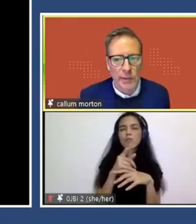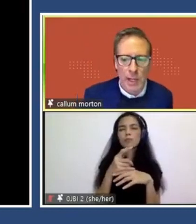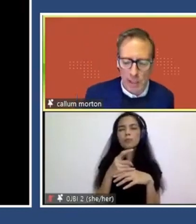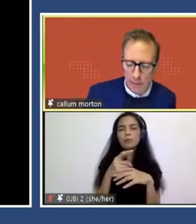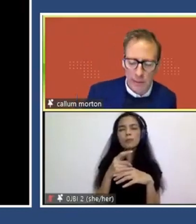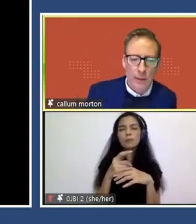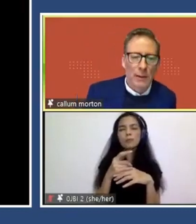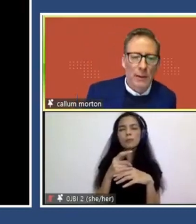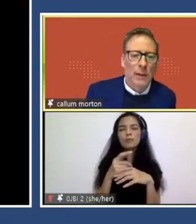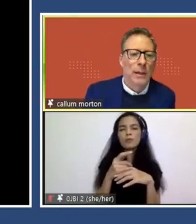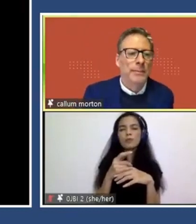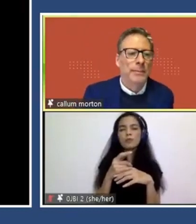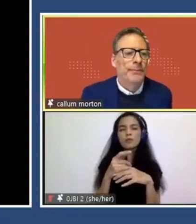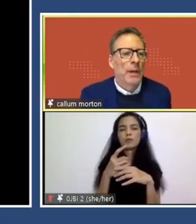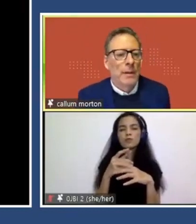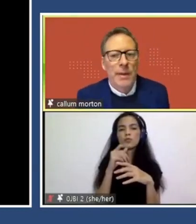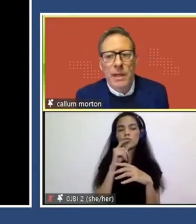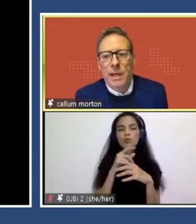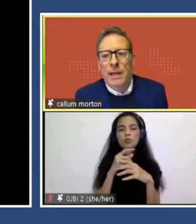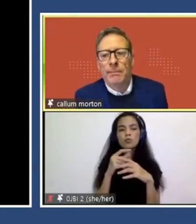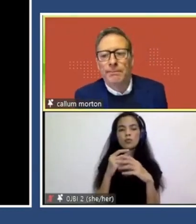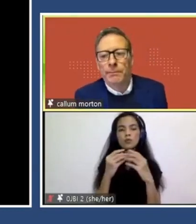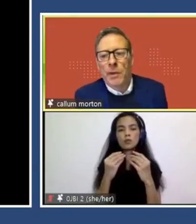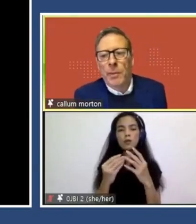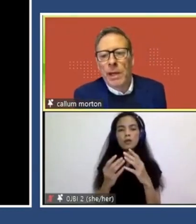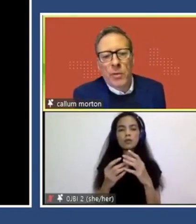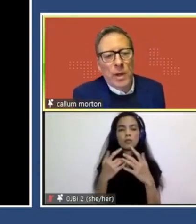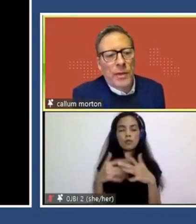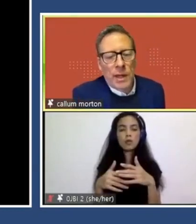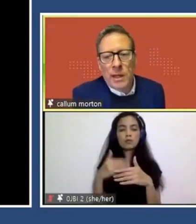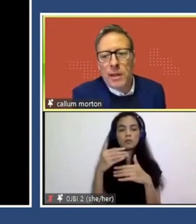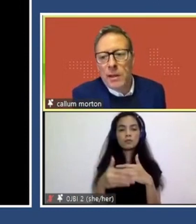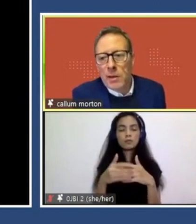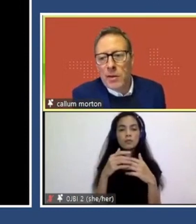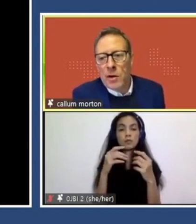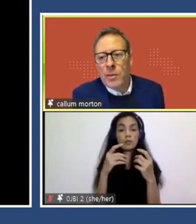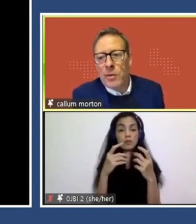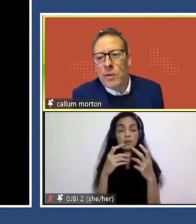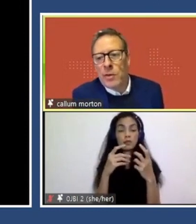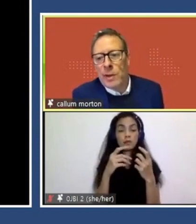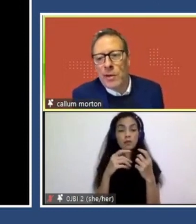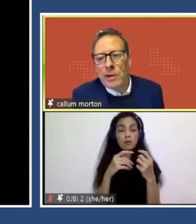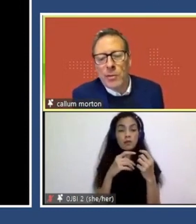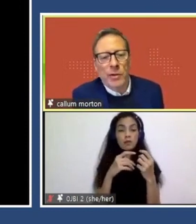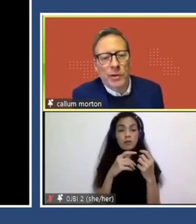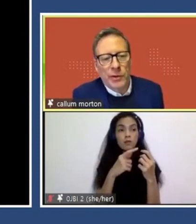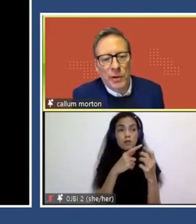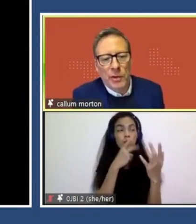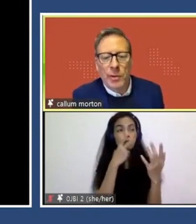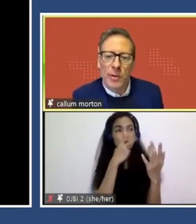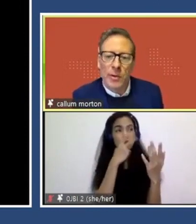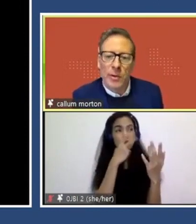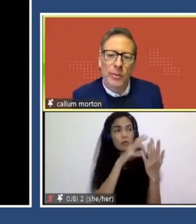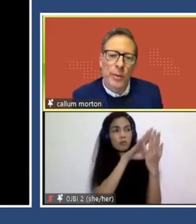seating spaces for the park. Um, the, um, the place where the sculptures were being cycled